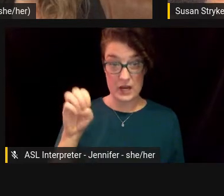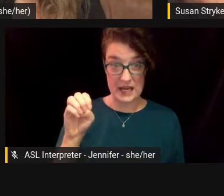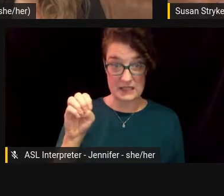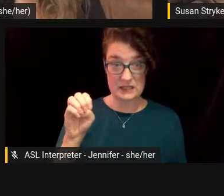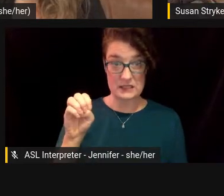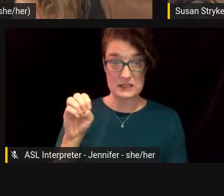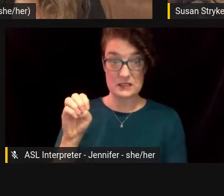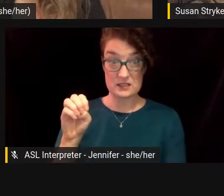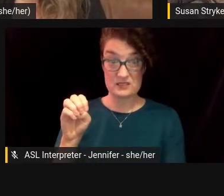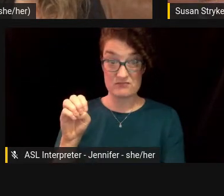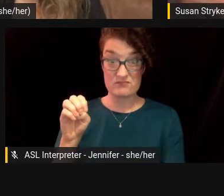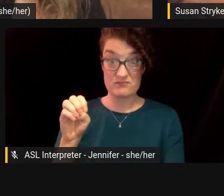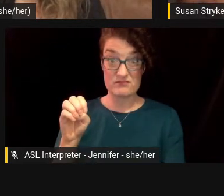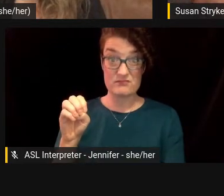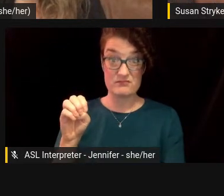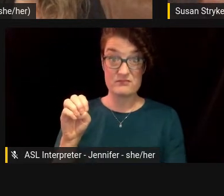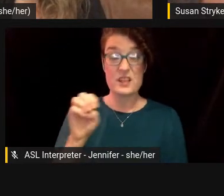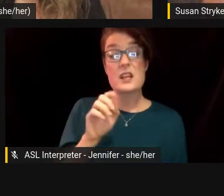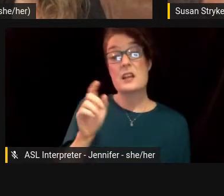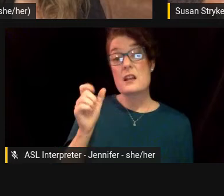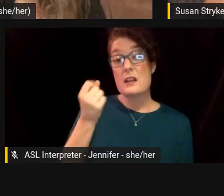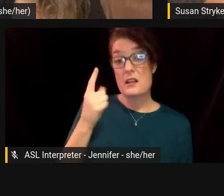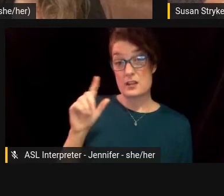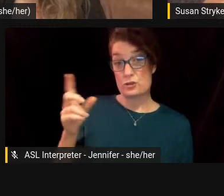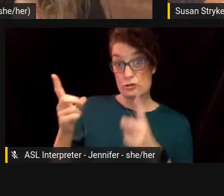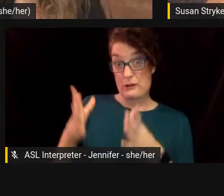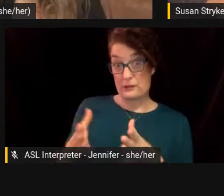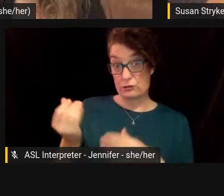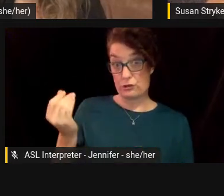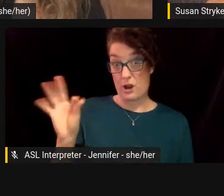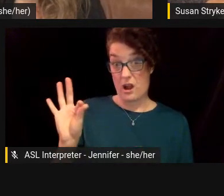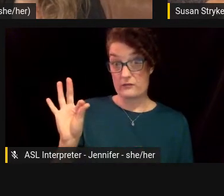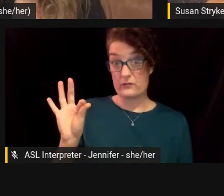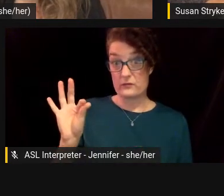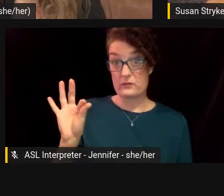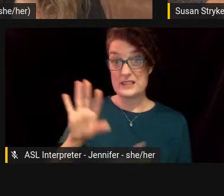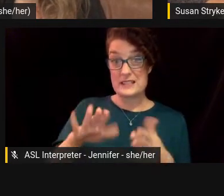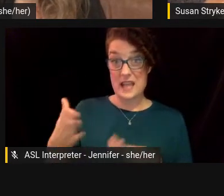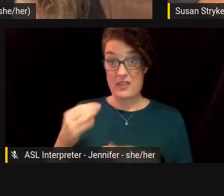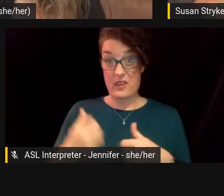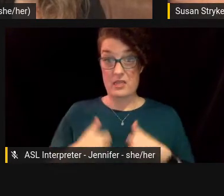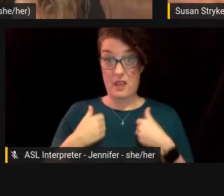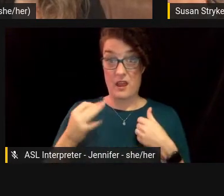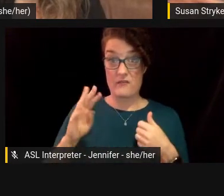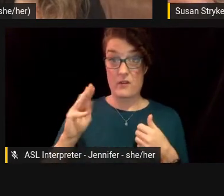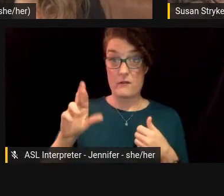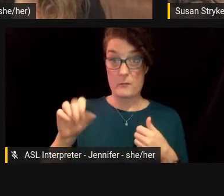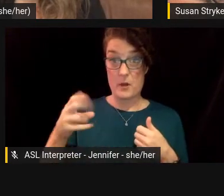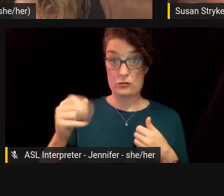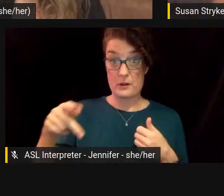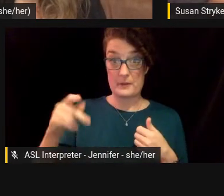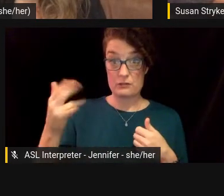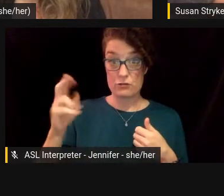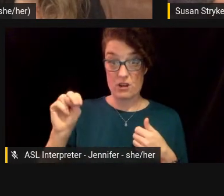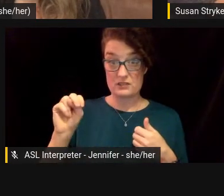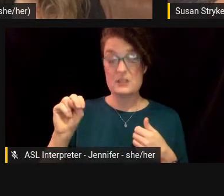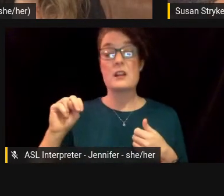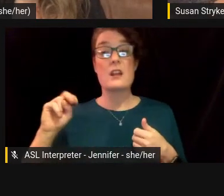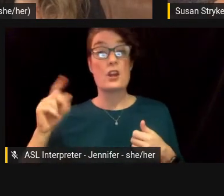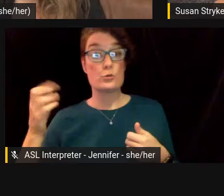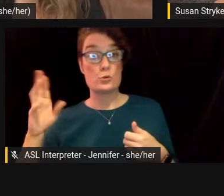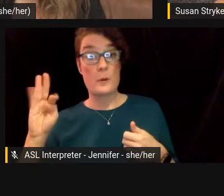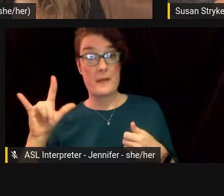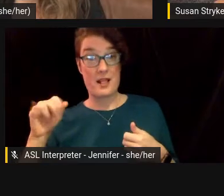was accused by Tourmaline. David France, the director of Death and Life of Marsha P. Johnson was accused by Tourmaline